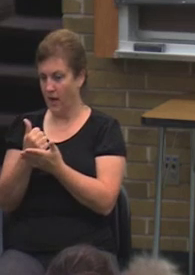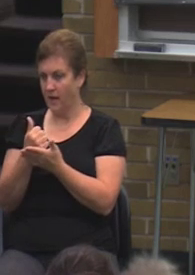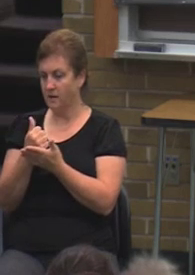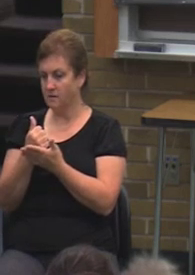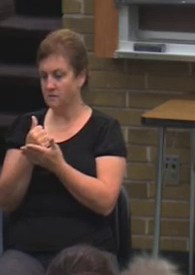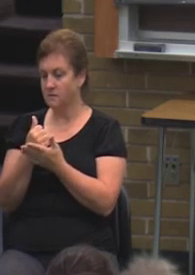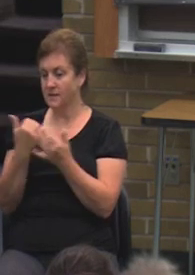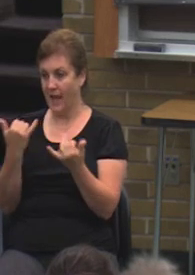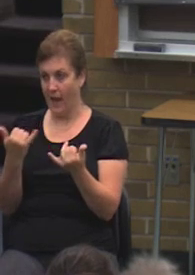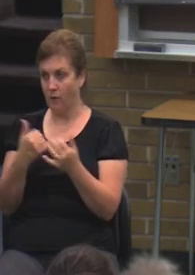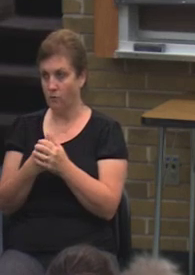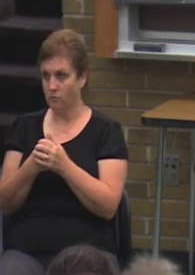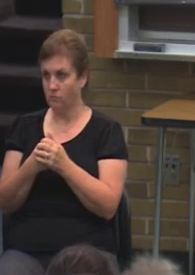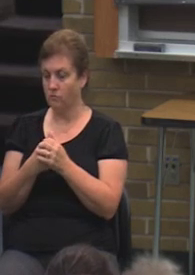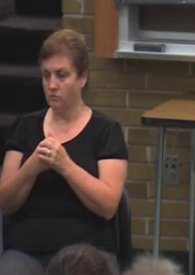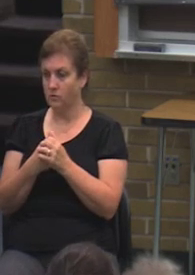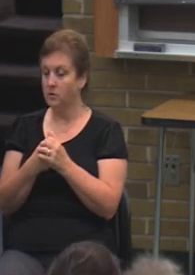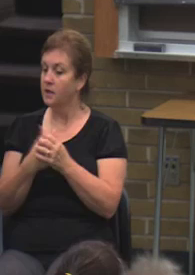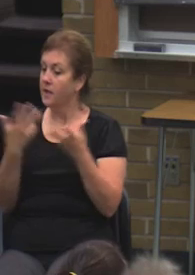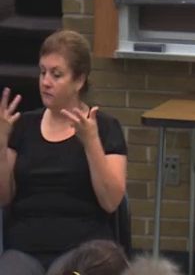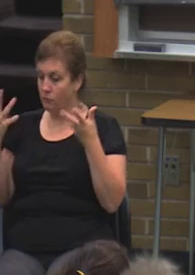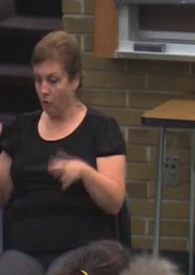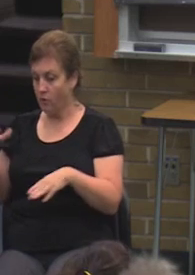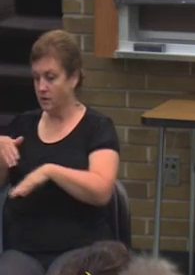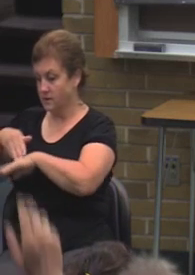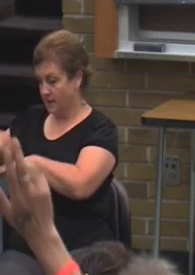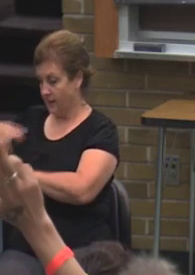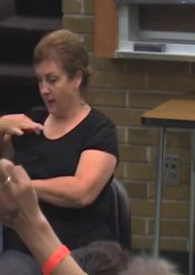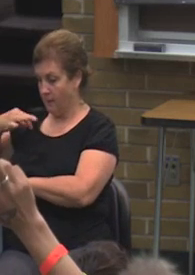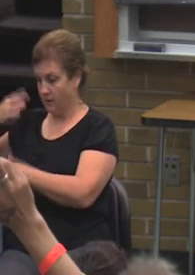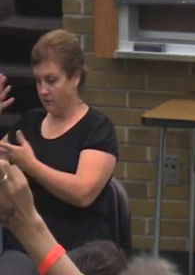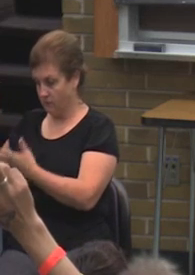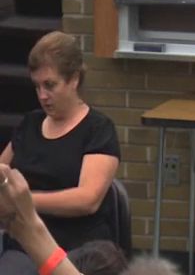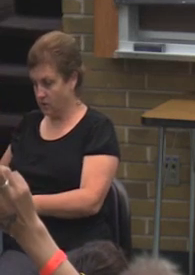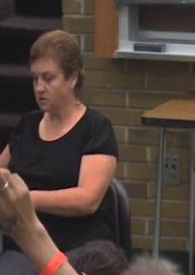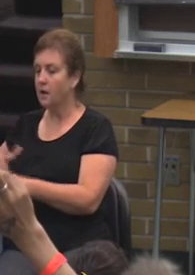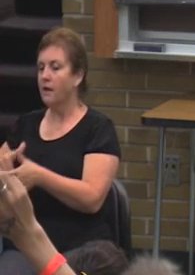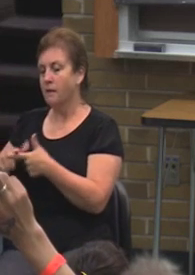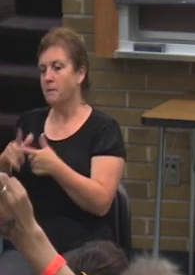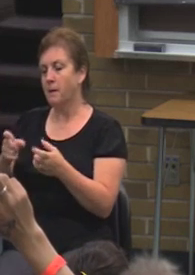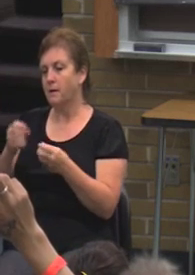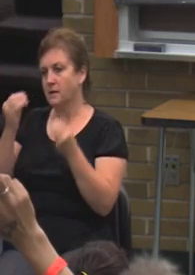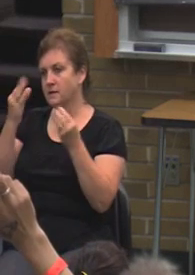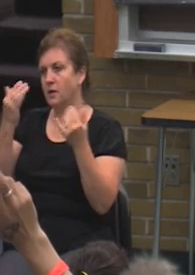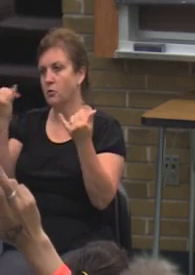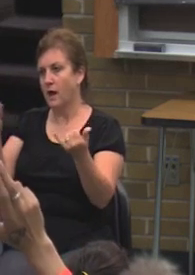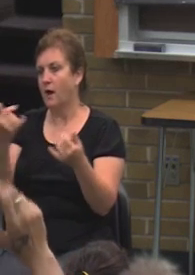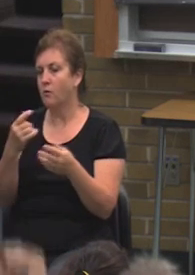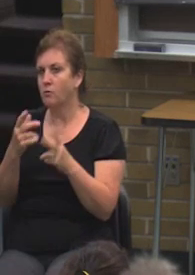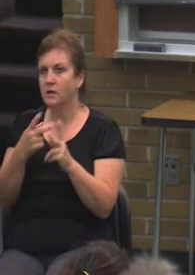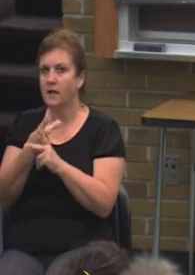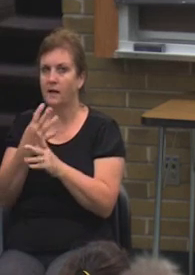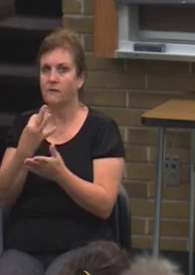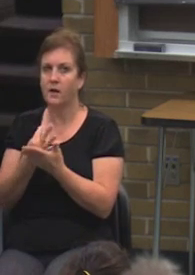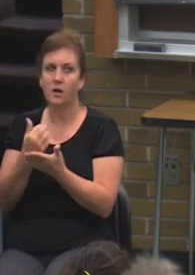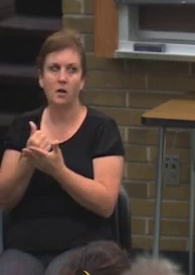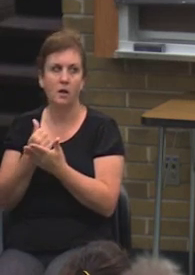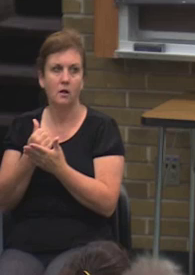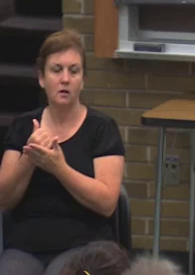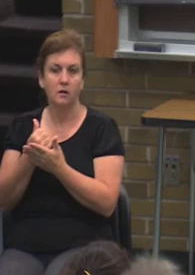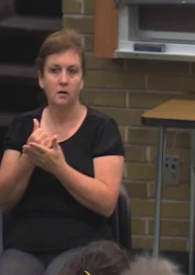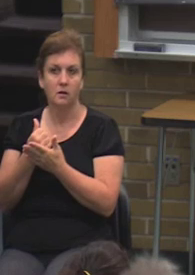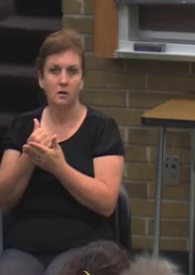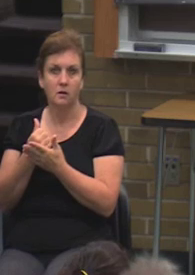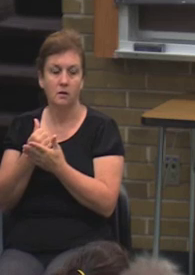if you've completed the application process as well as satisfied any outstanding requirements. Last question. Yes, sir. Does that